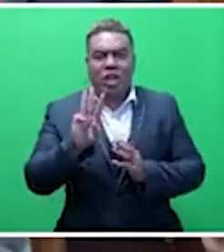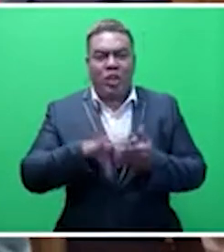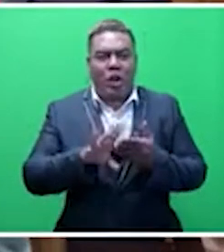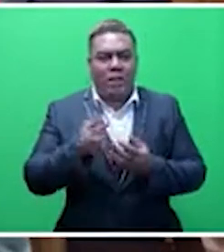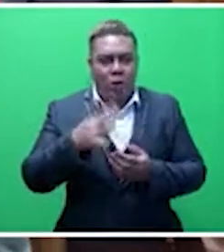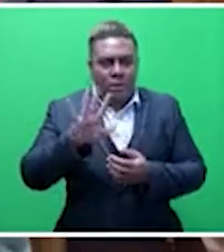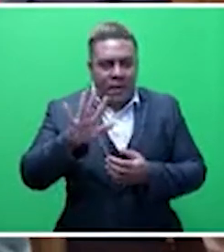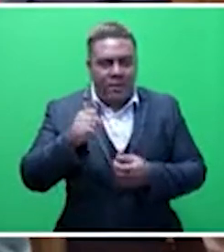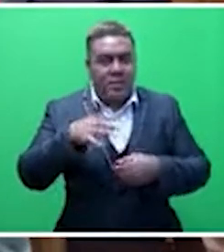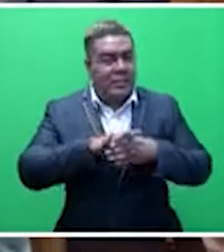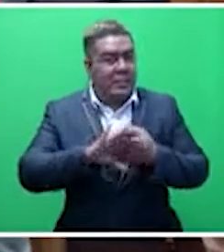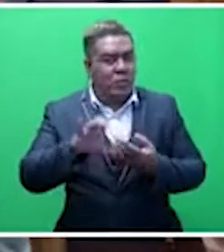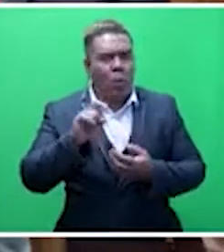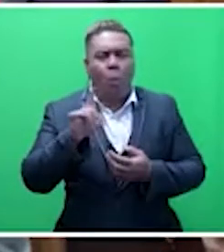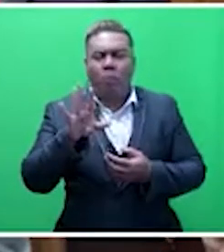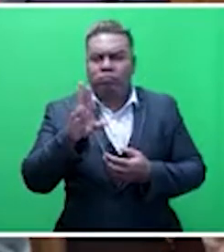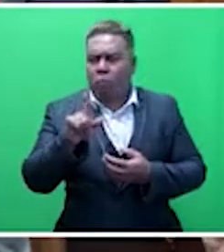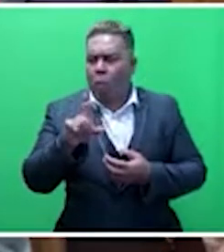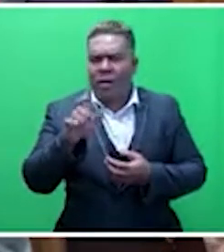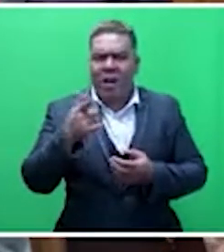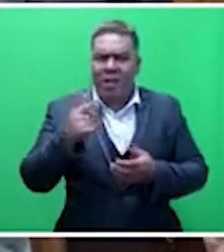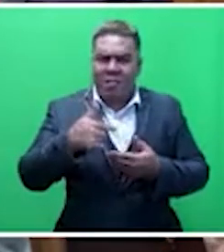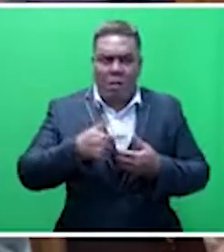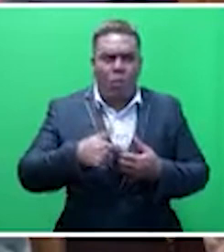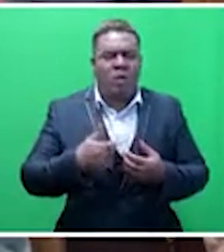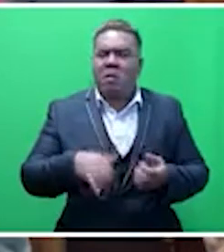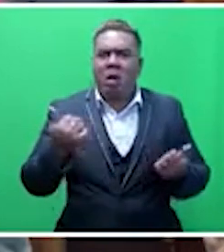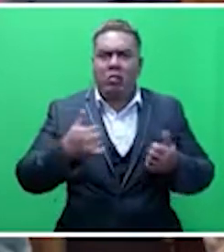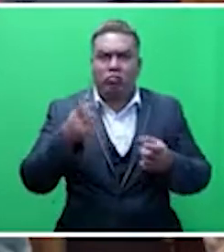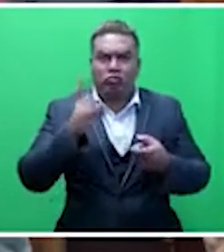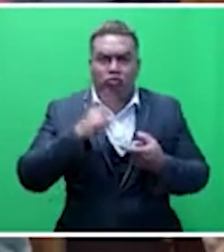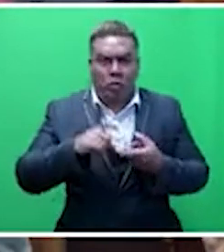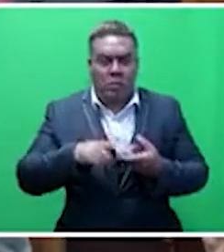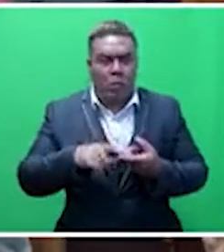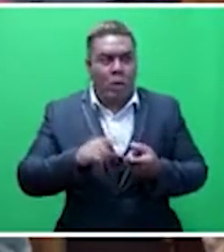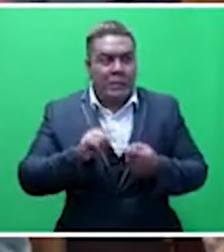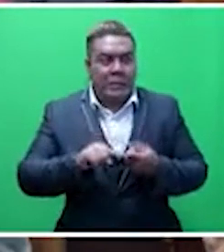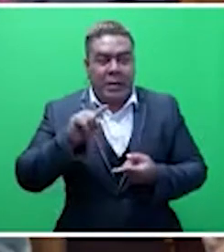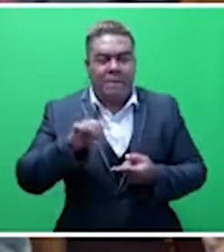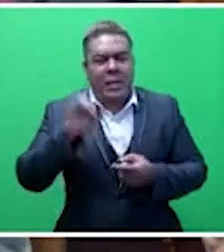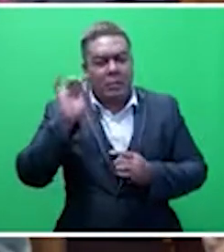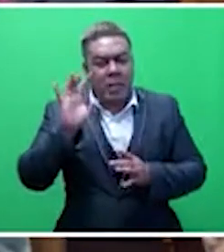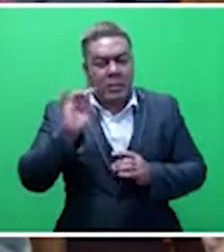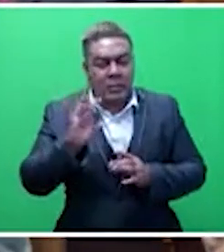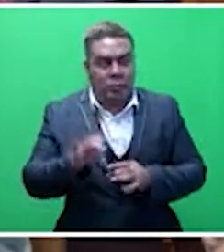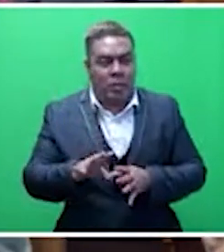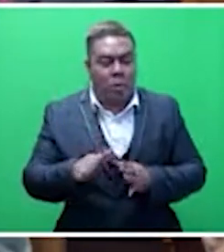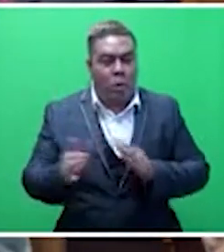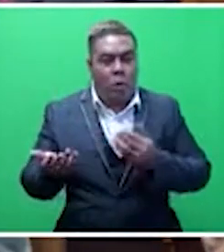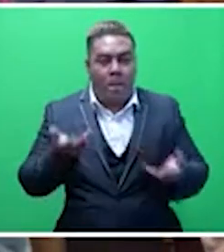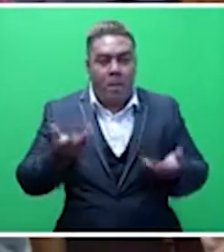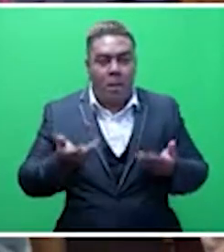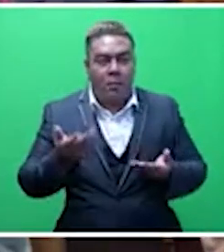on the 2nd of May. We were a lot cheaper than New Zealand. We were slightly expensive than Australia. Mr. Speaker,